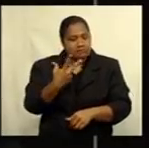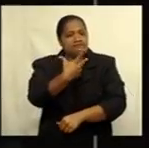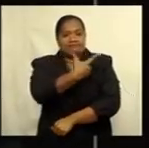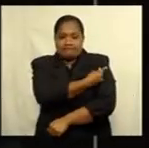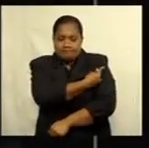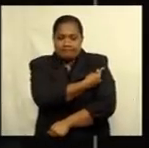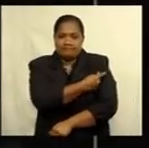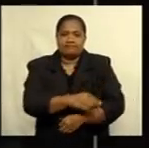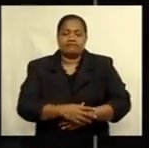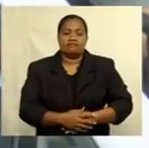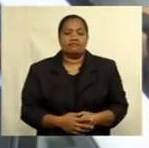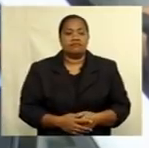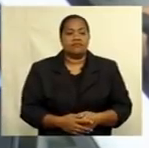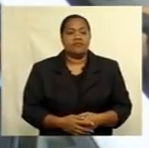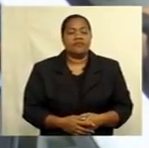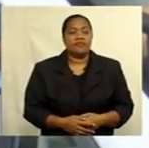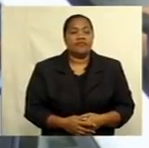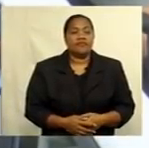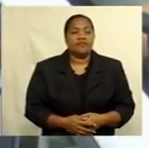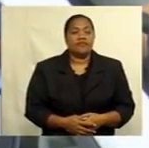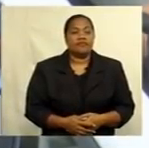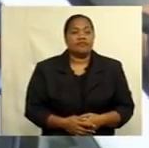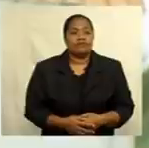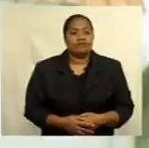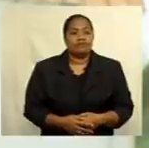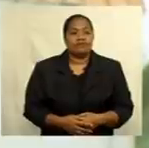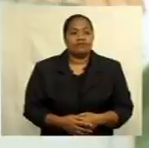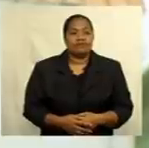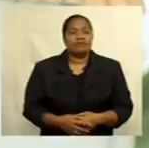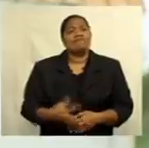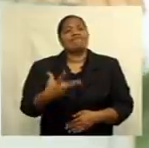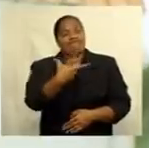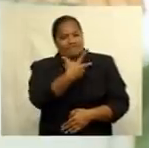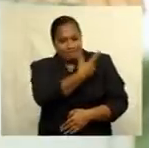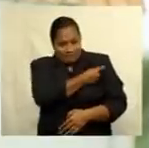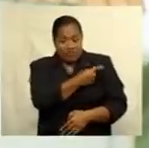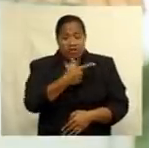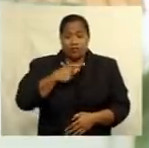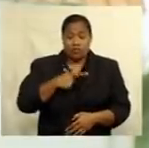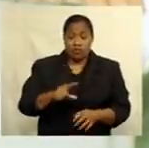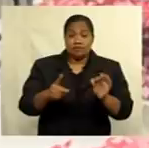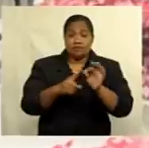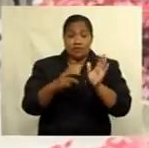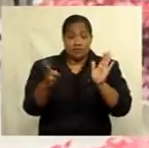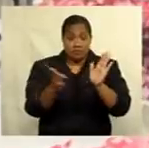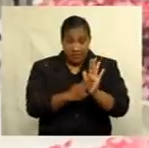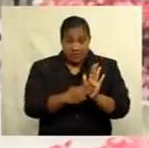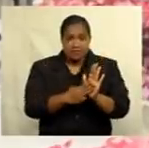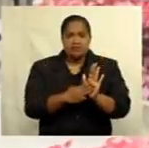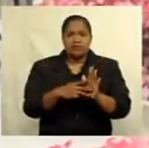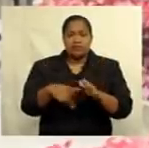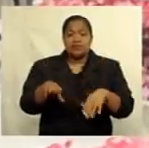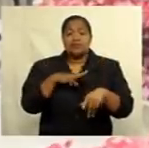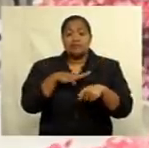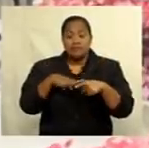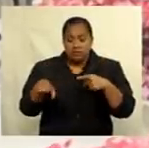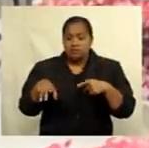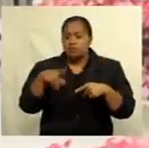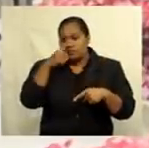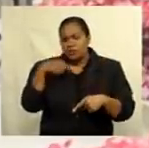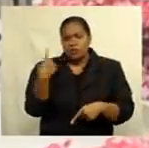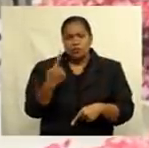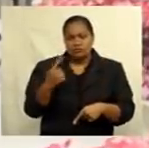Sanyan Mboila reports. Get the jab, because the Prime Minister in a no-holds-barred message to anti-vaxxers